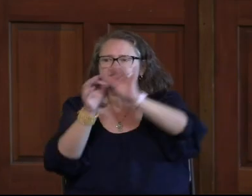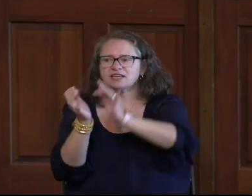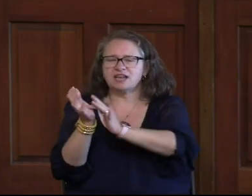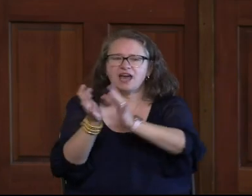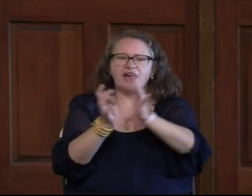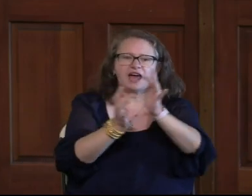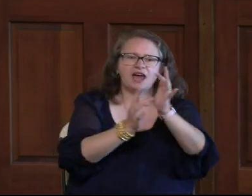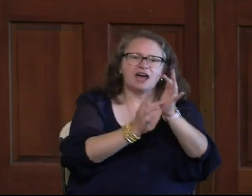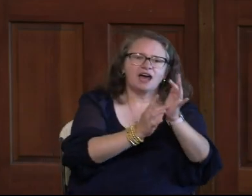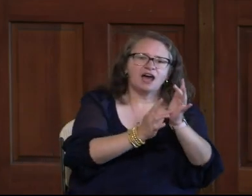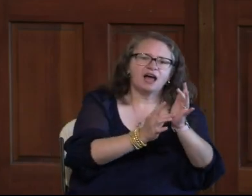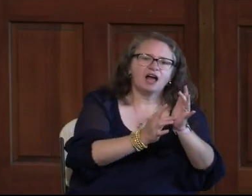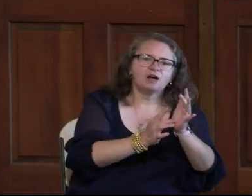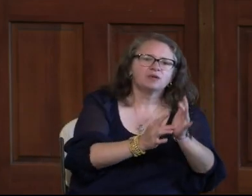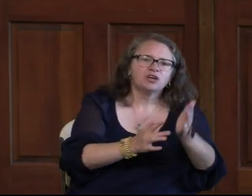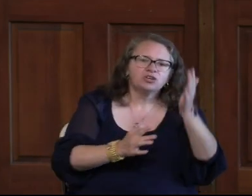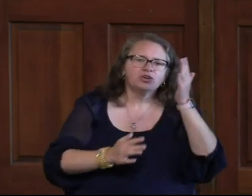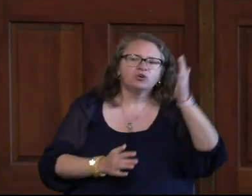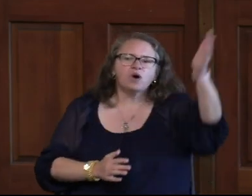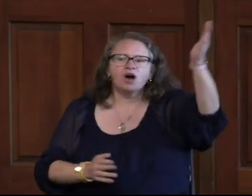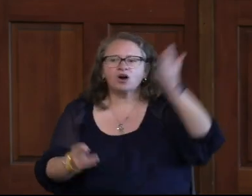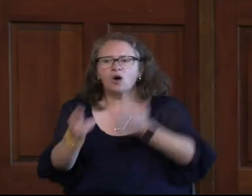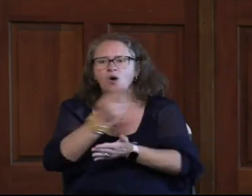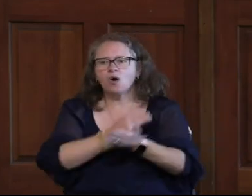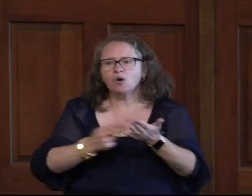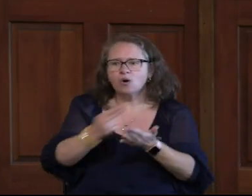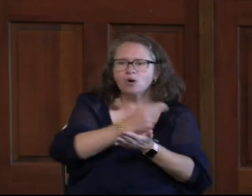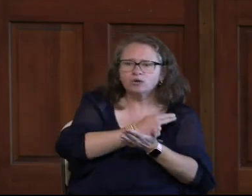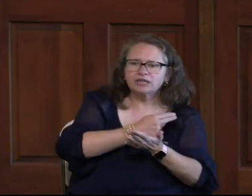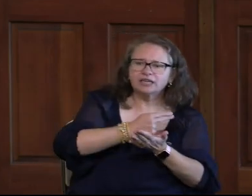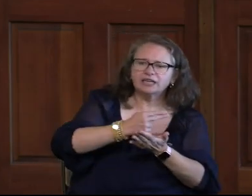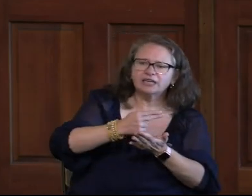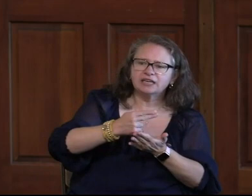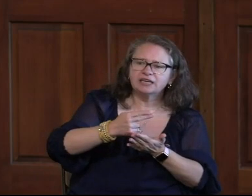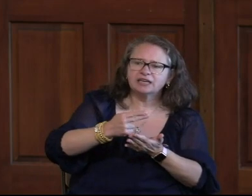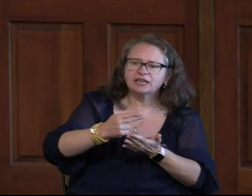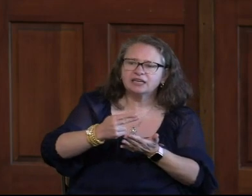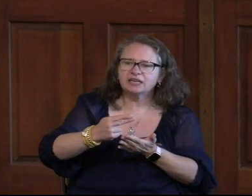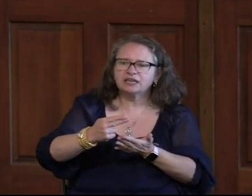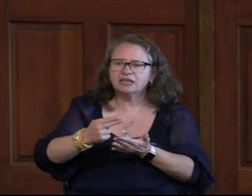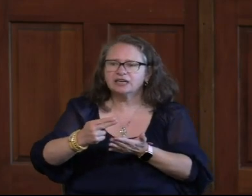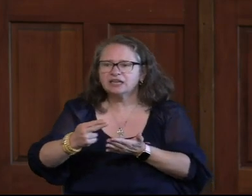worthy is the Lamb. You are holy,